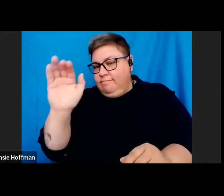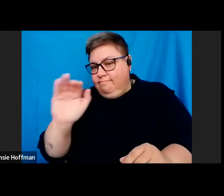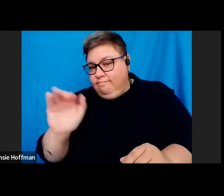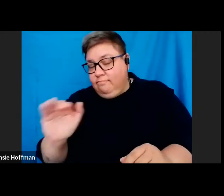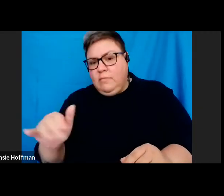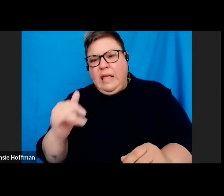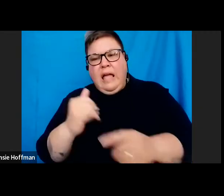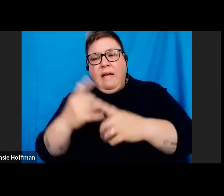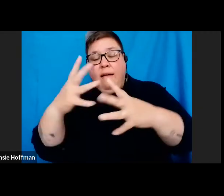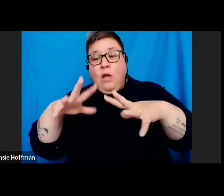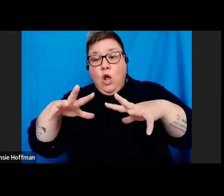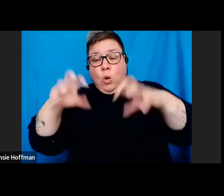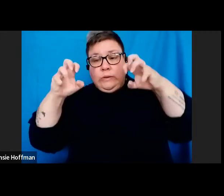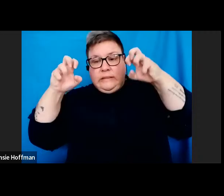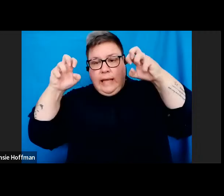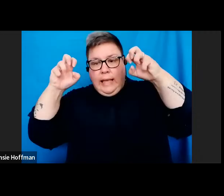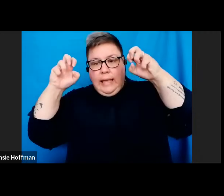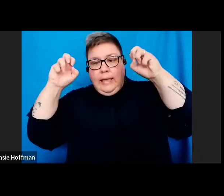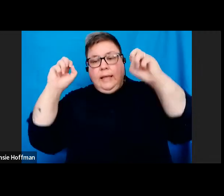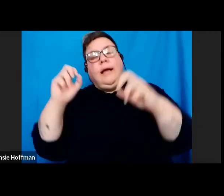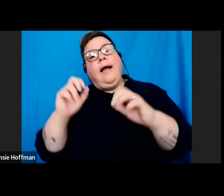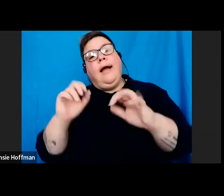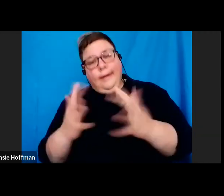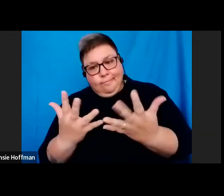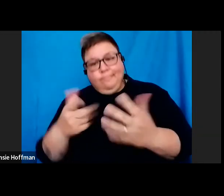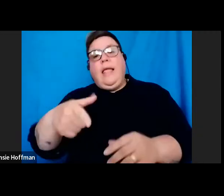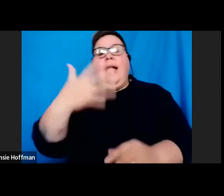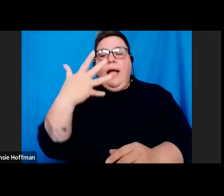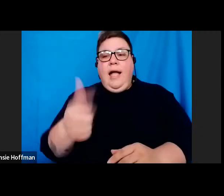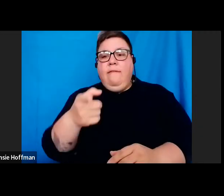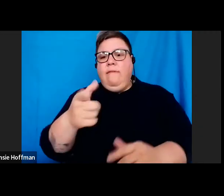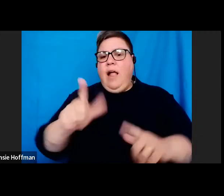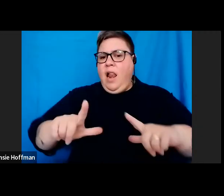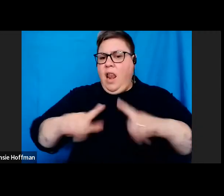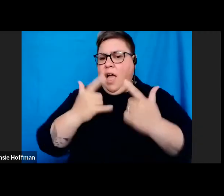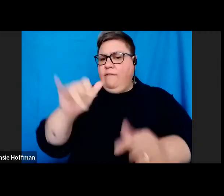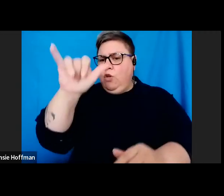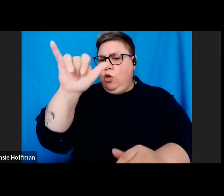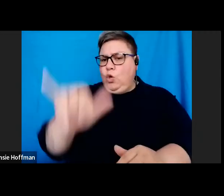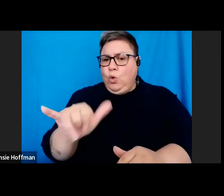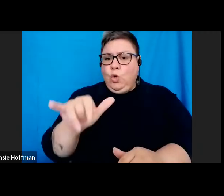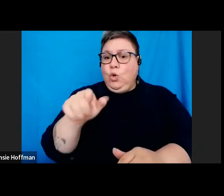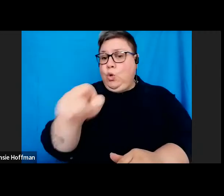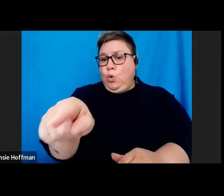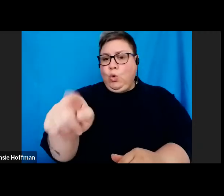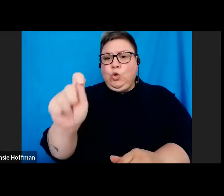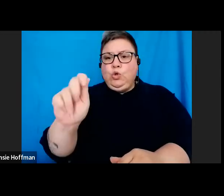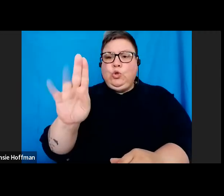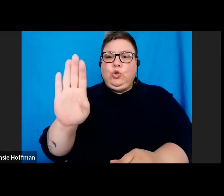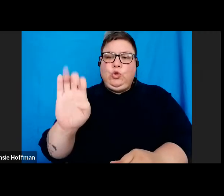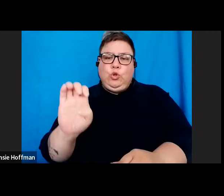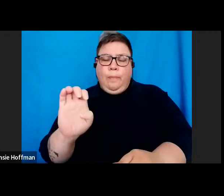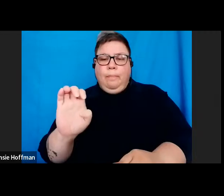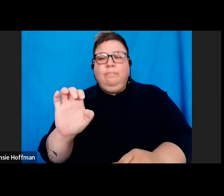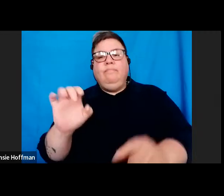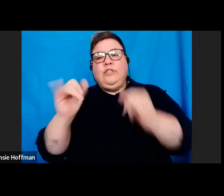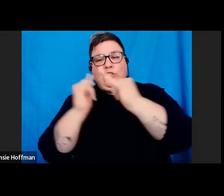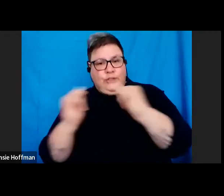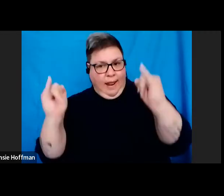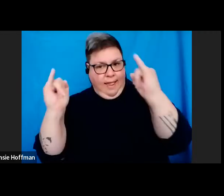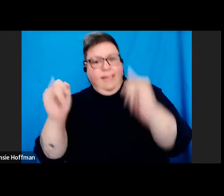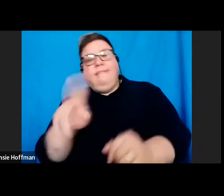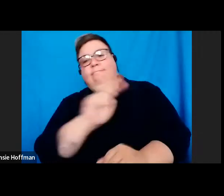shading, the webinar is live on YouTube and the recordings can also be found on our YouTube channel. The